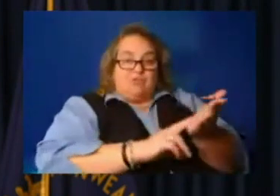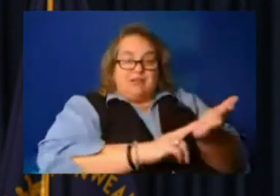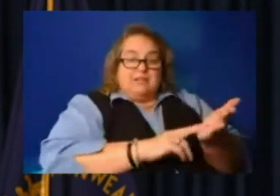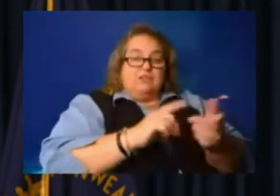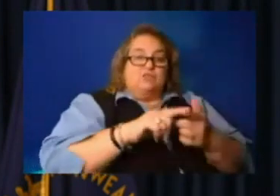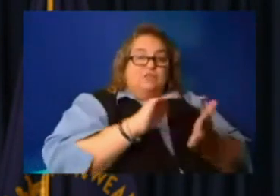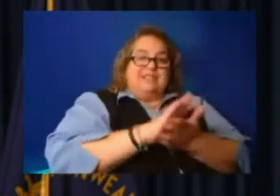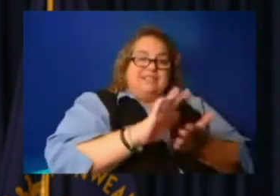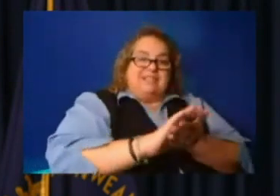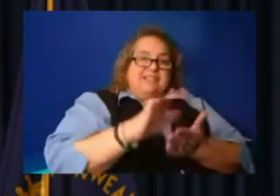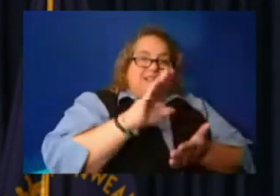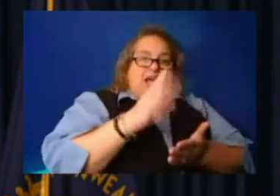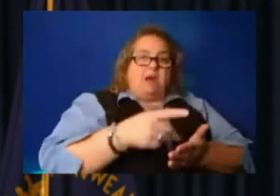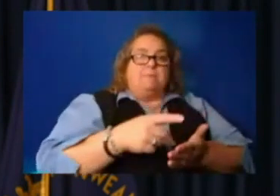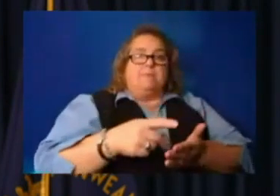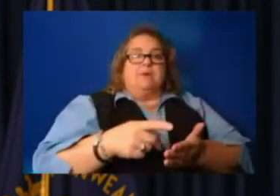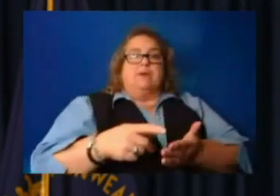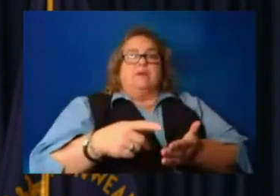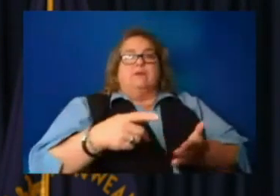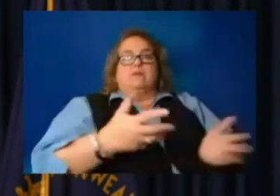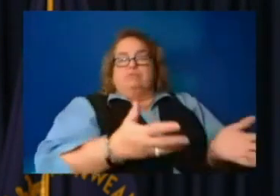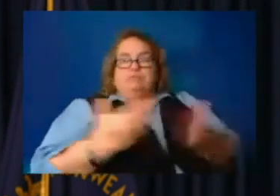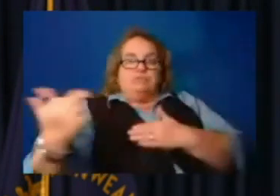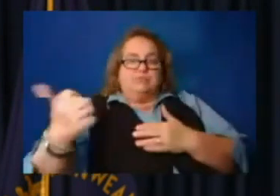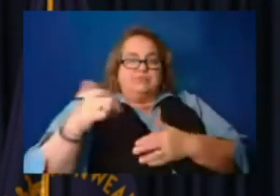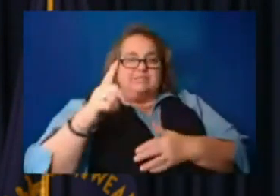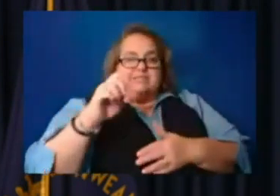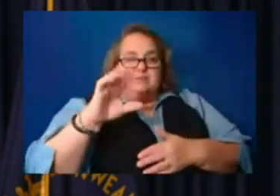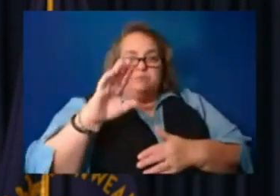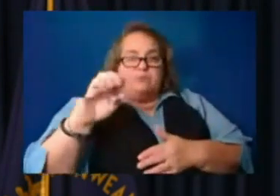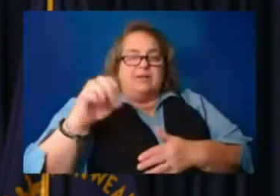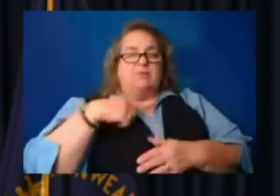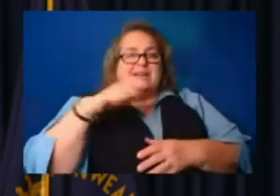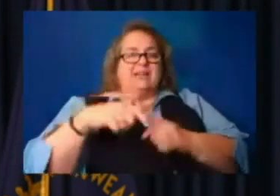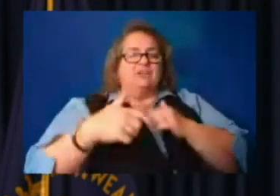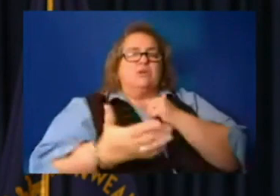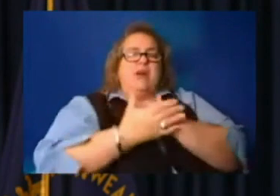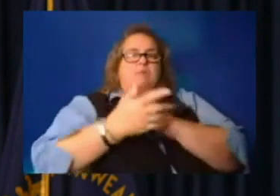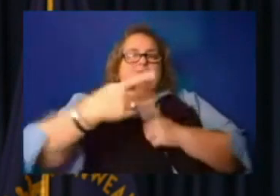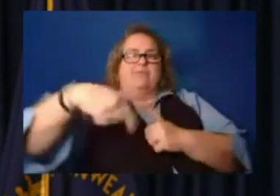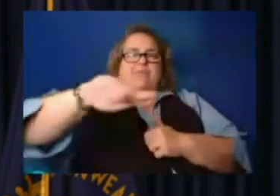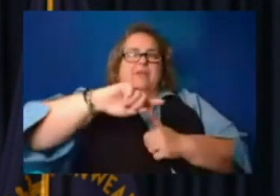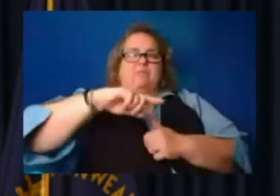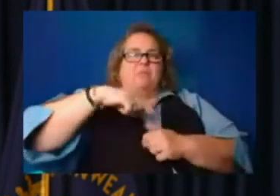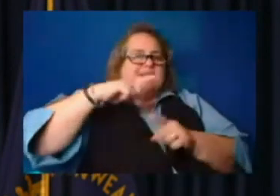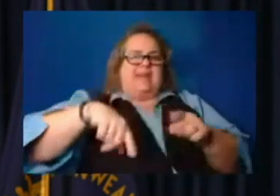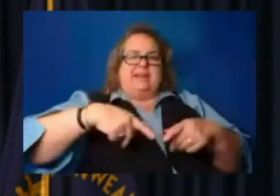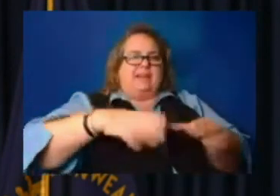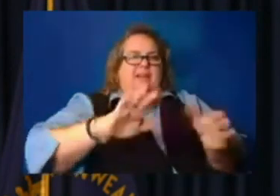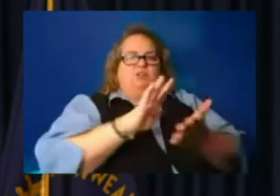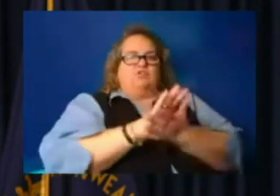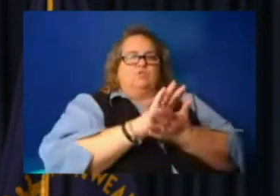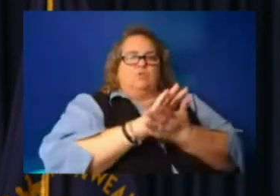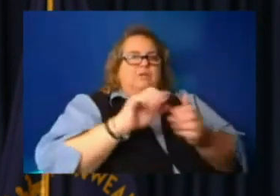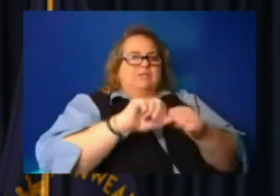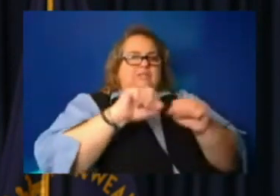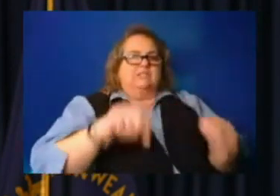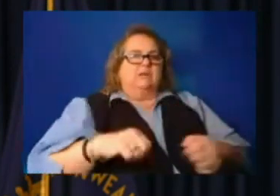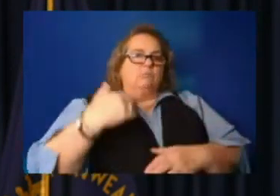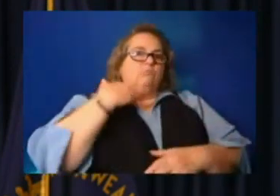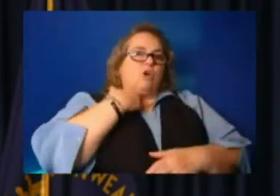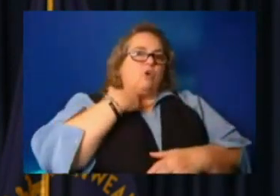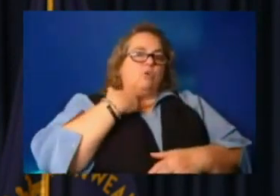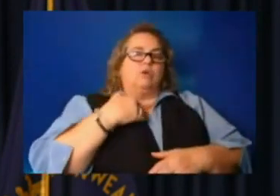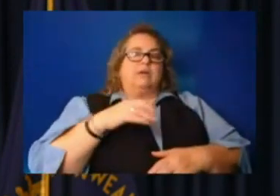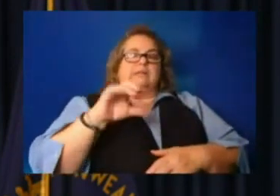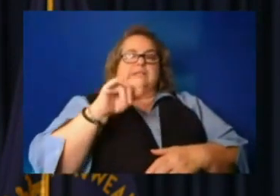uh, to haul debris and we need to be there for them. We can't let a school system go broke or a city or a county, uh,